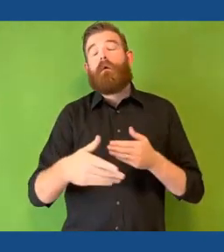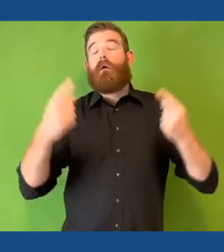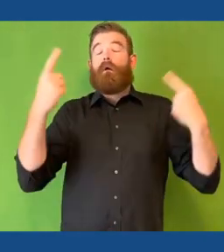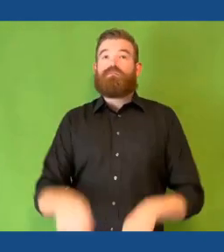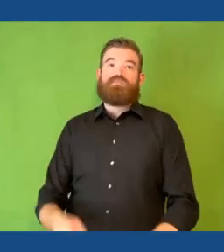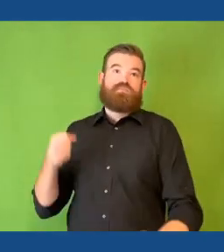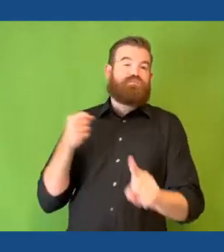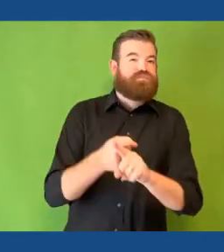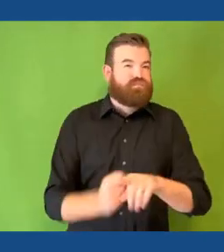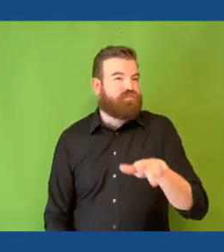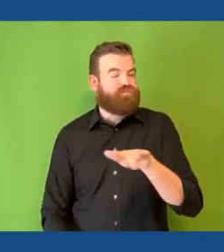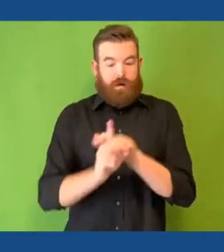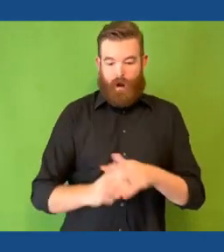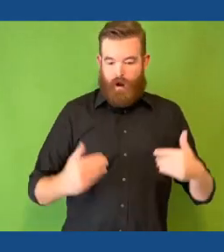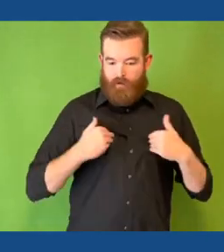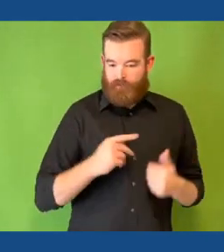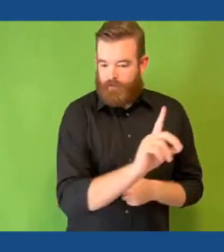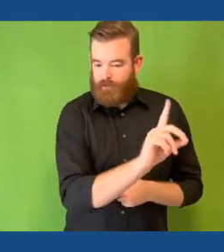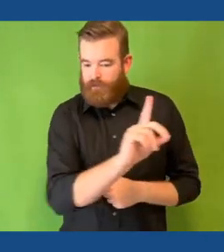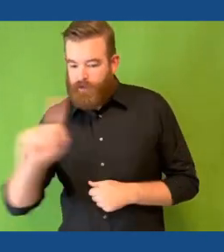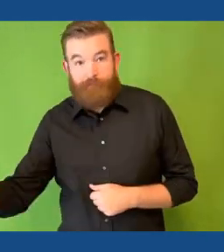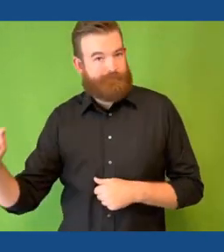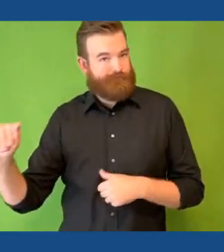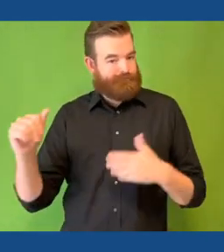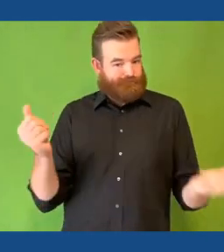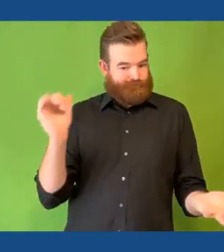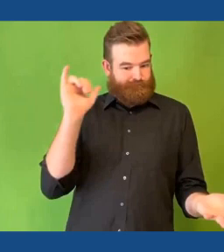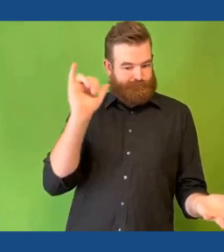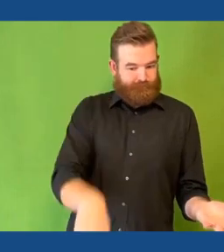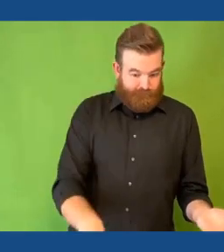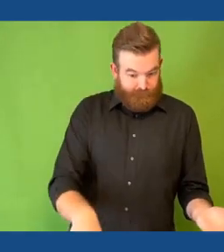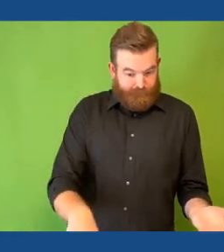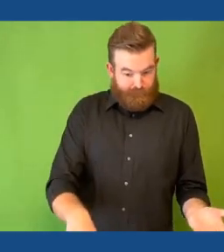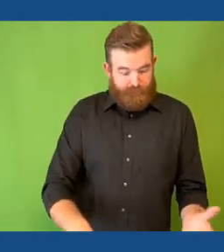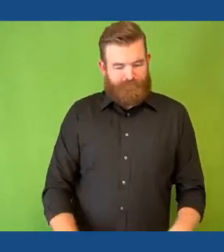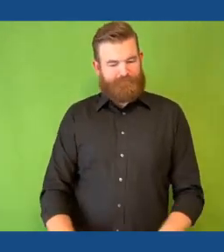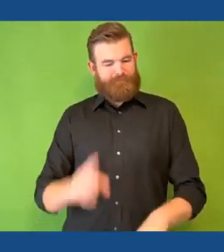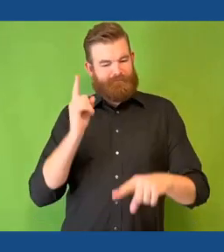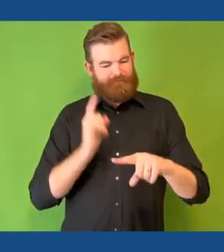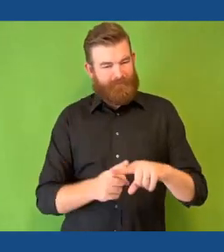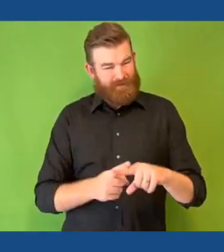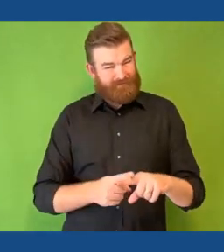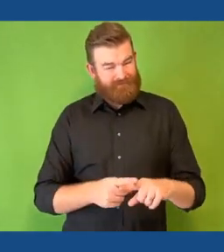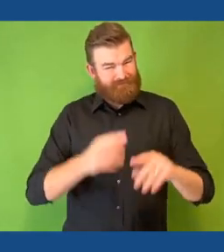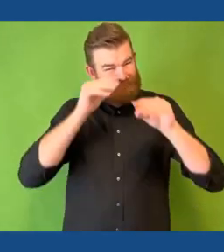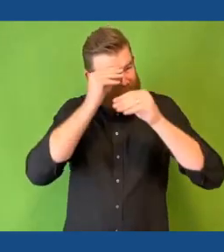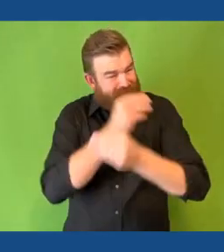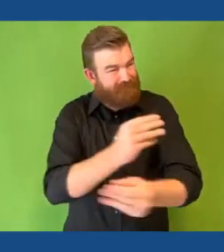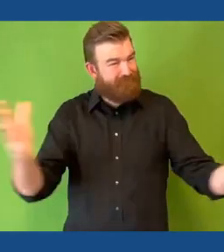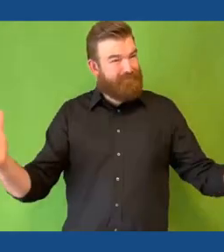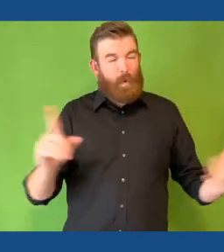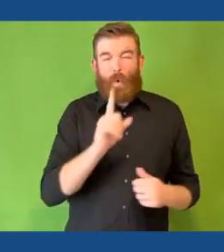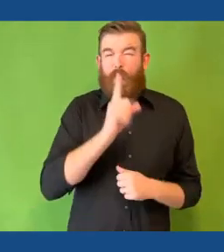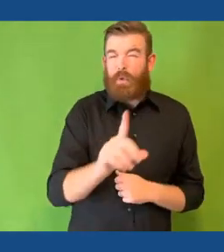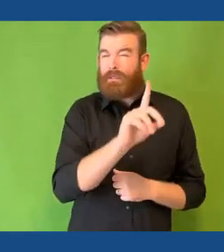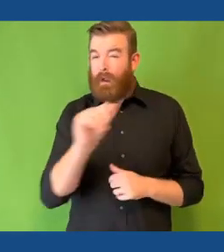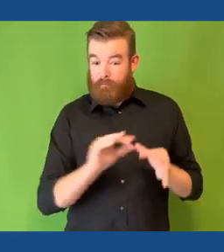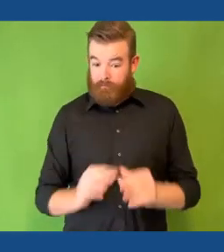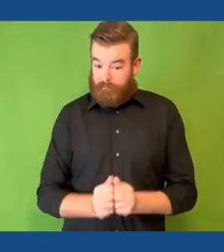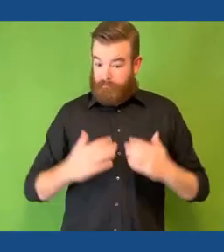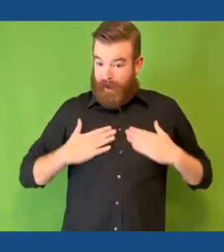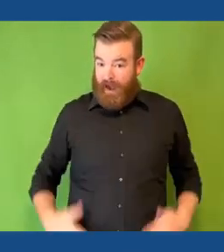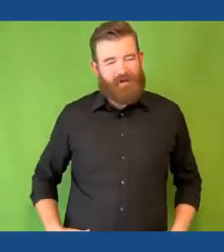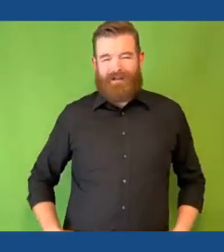entire lives. It's to raise awareness as to what's possible and to also share with people that the only place a true disability can reside